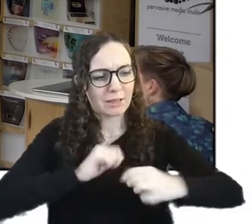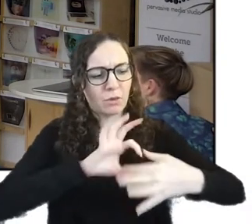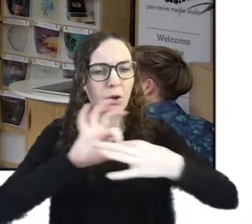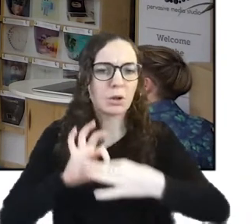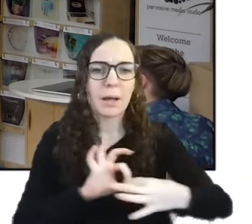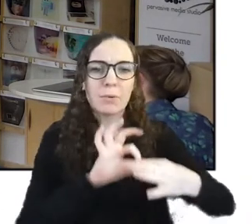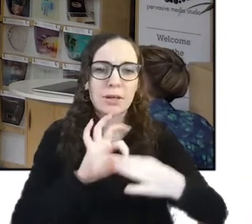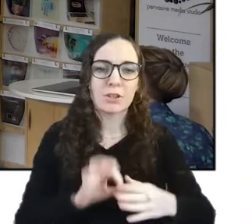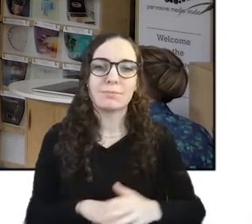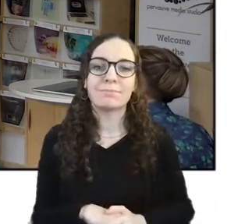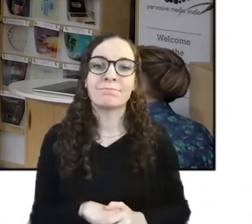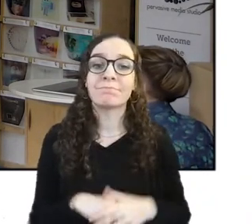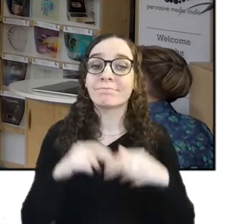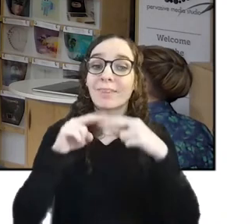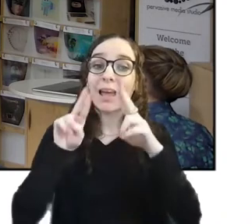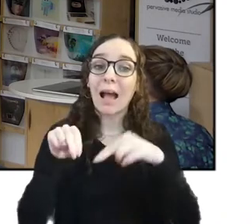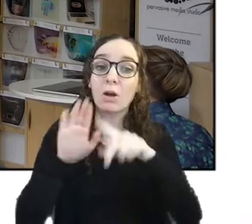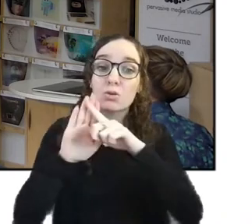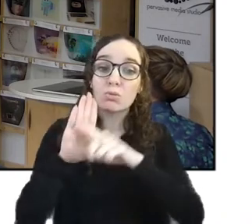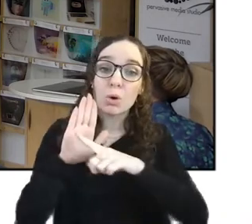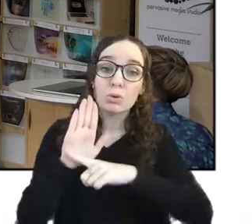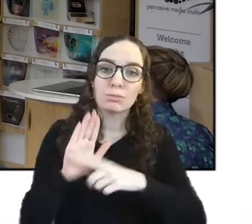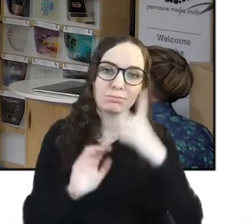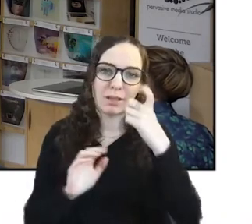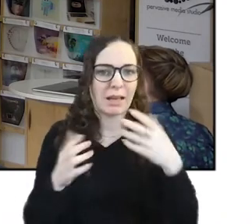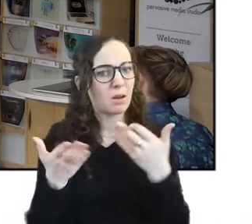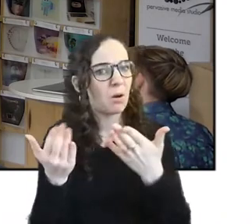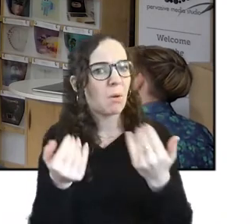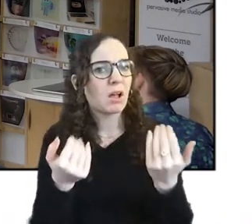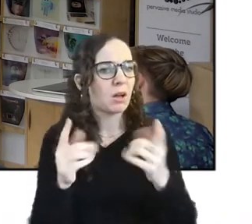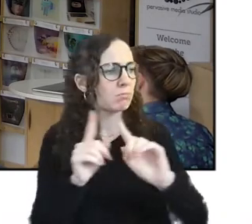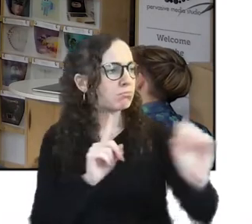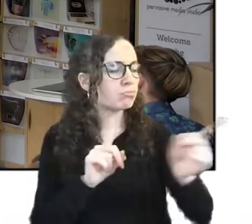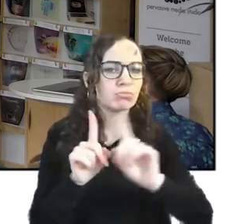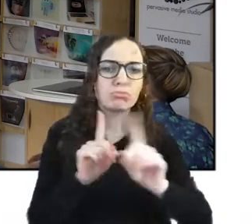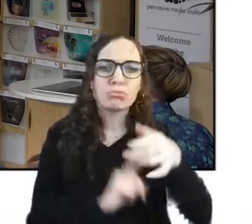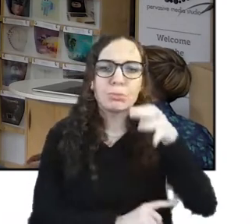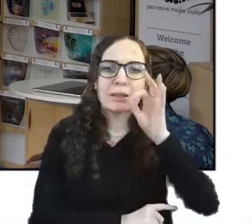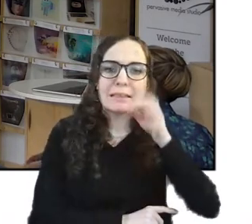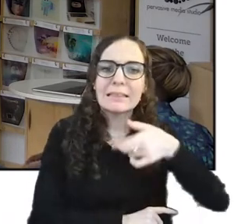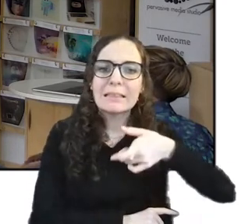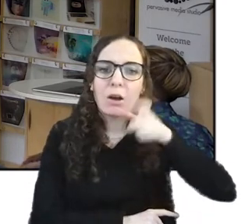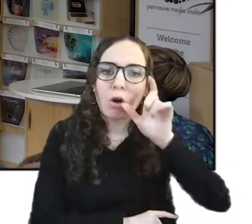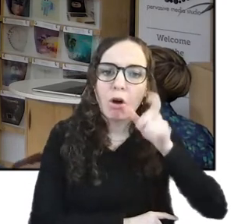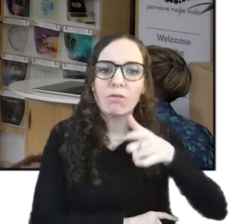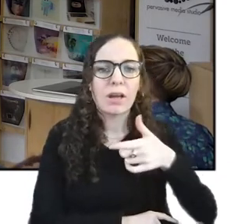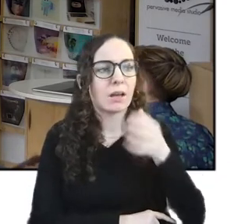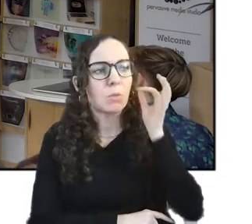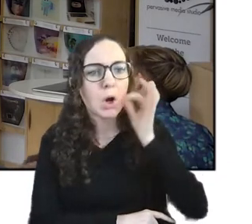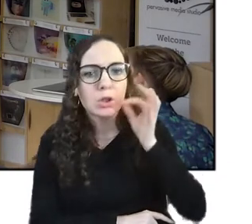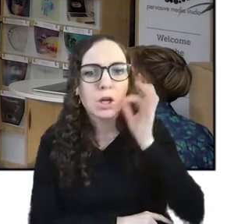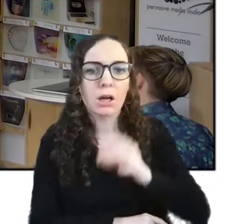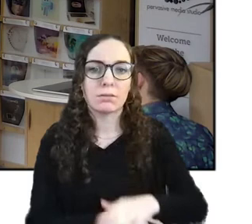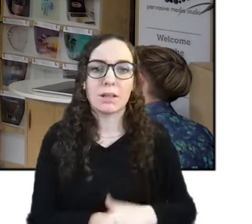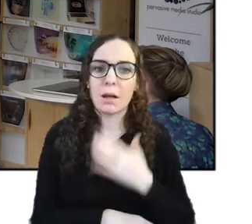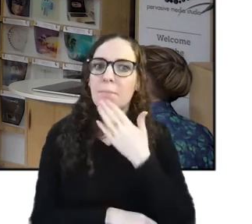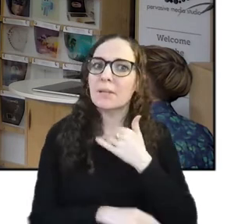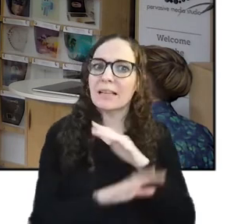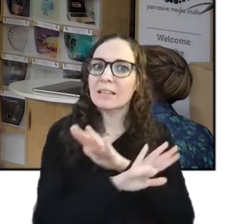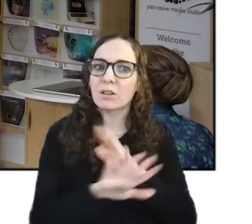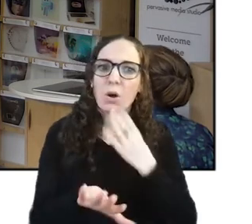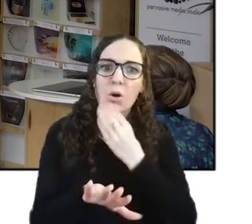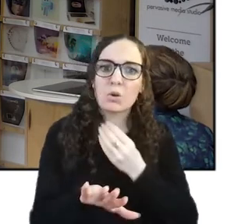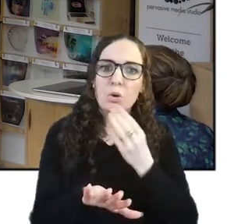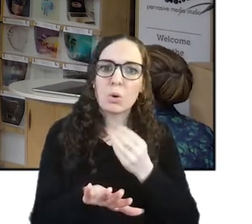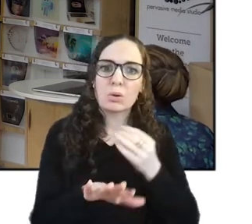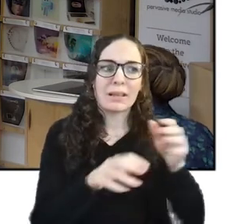housekeeping before we start, feel free to move around and grab a cup of tea or coffee from the kitchen, glass of water, please don't use the microwave, it interferes with